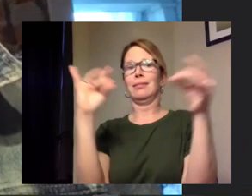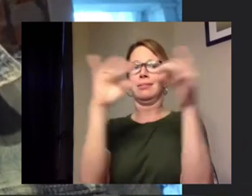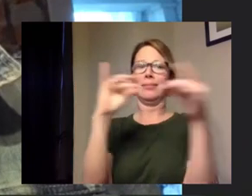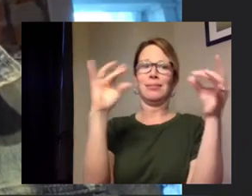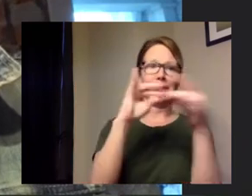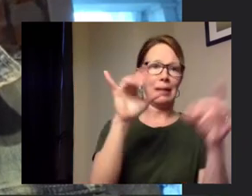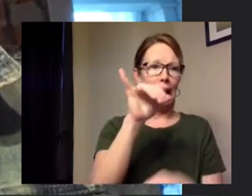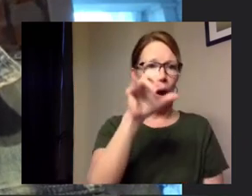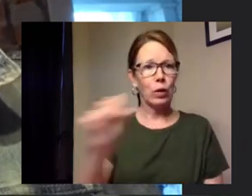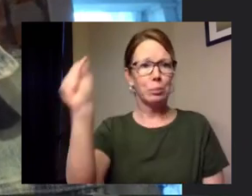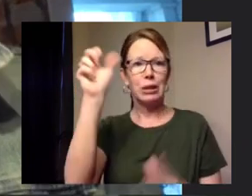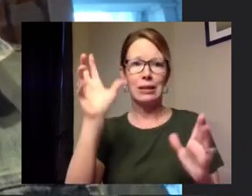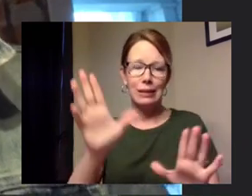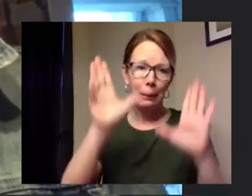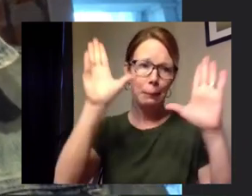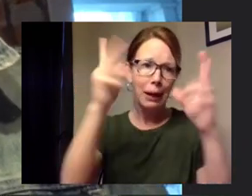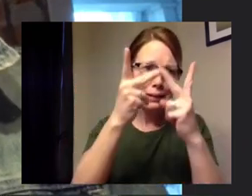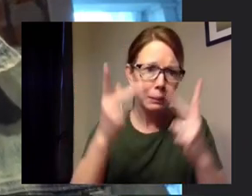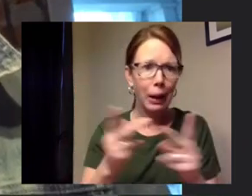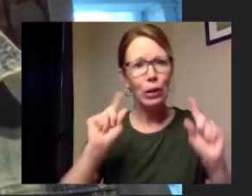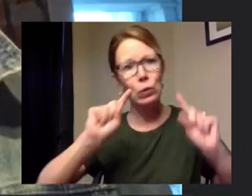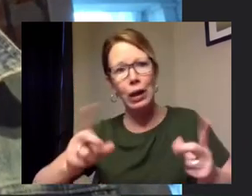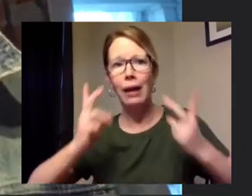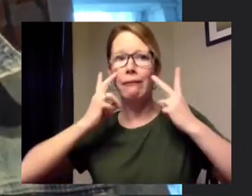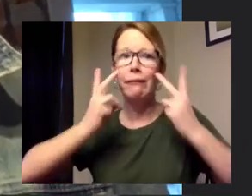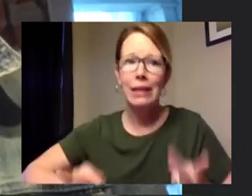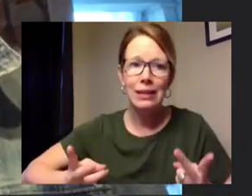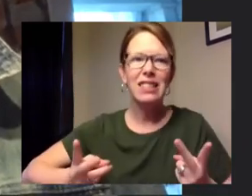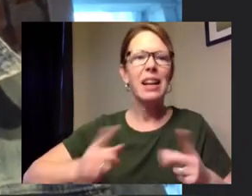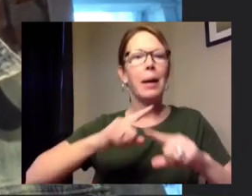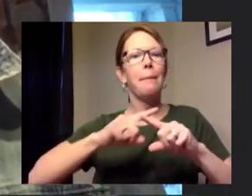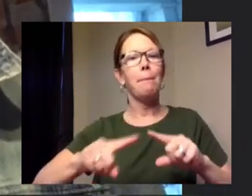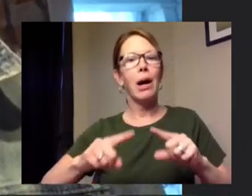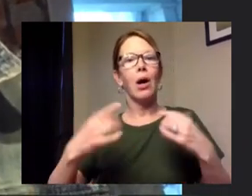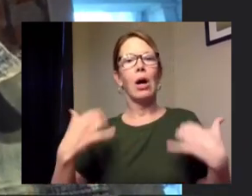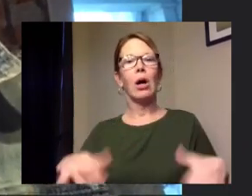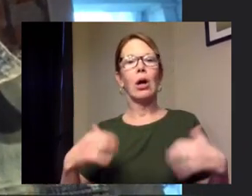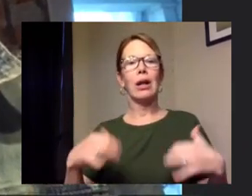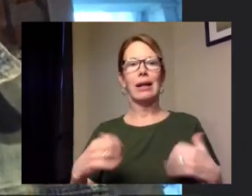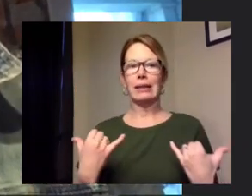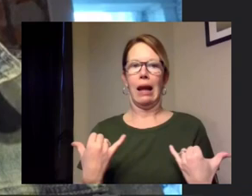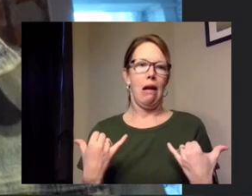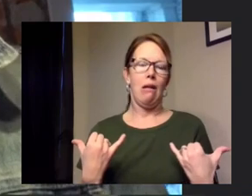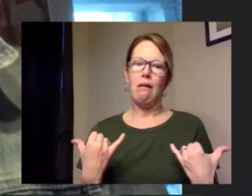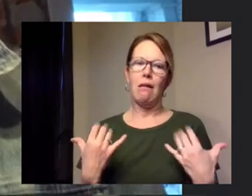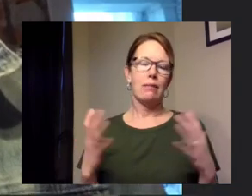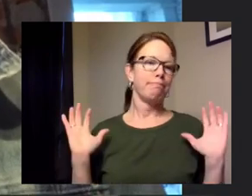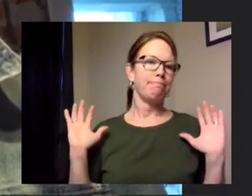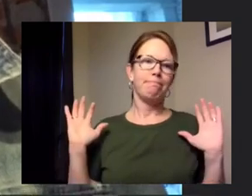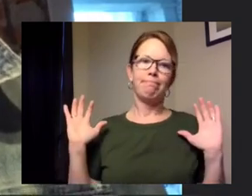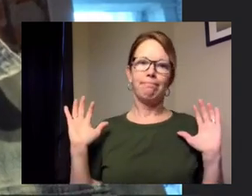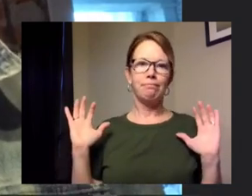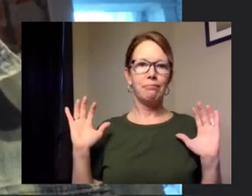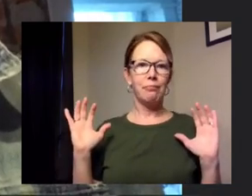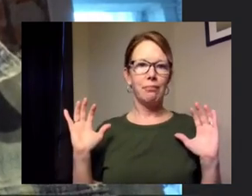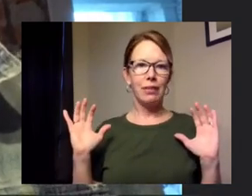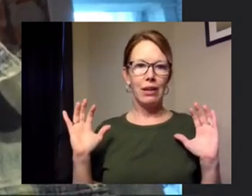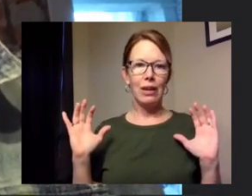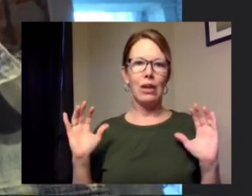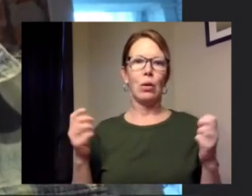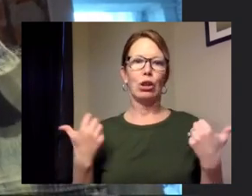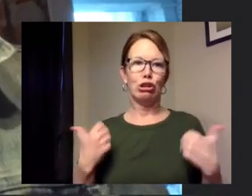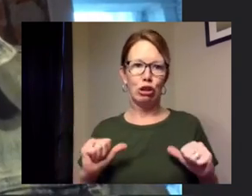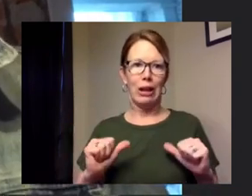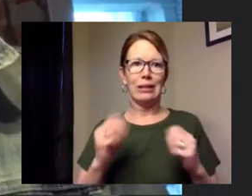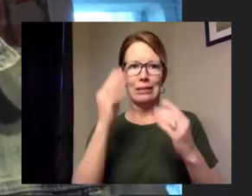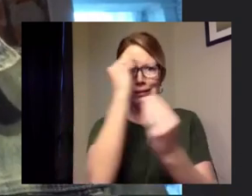springs is to visit but um now we've we've completely turned course and we're working hard to get the message out